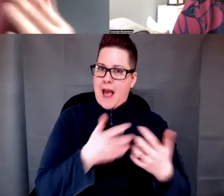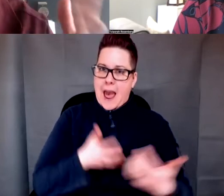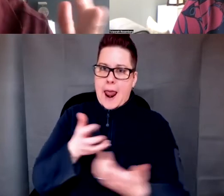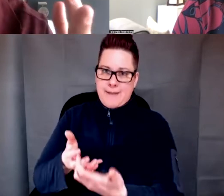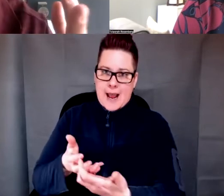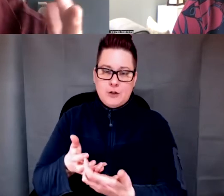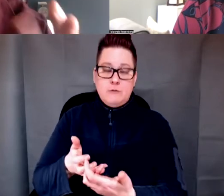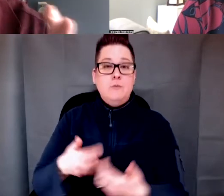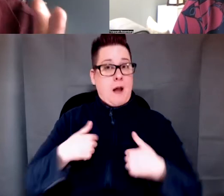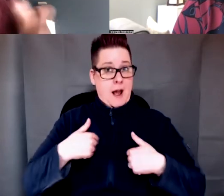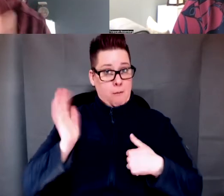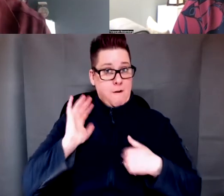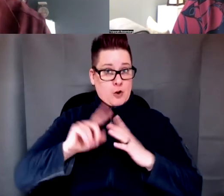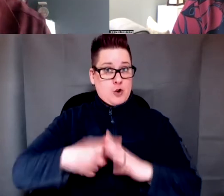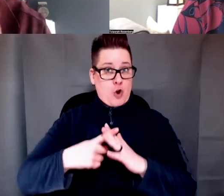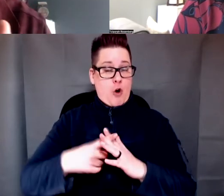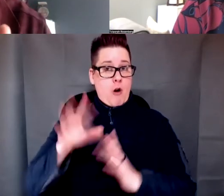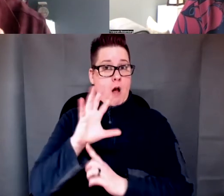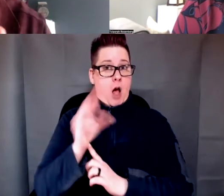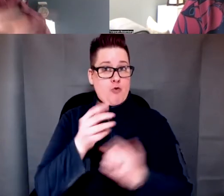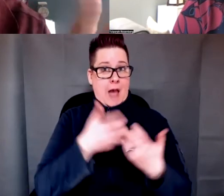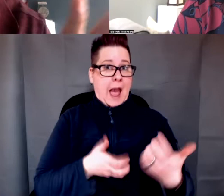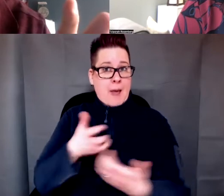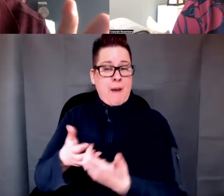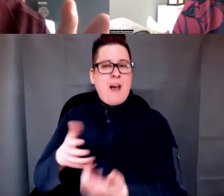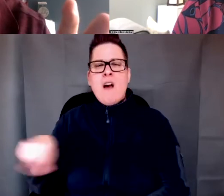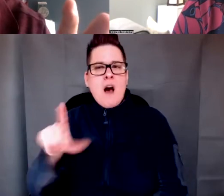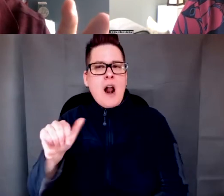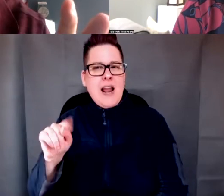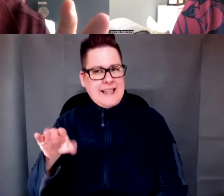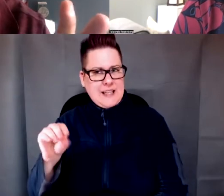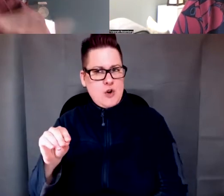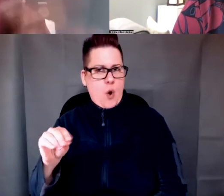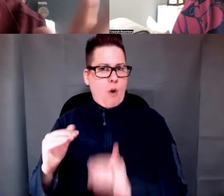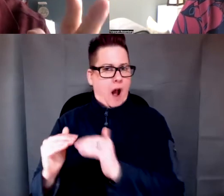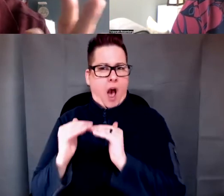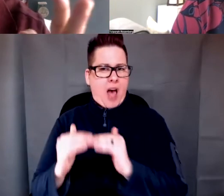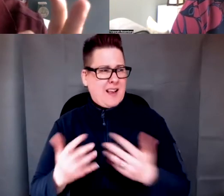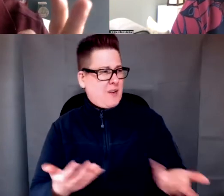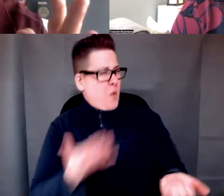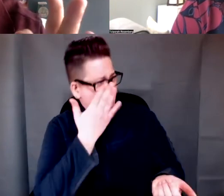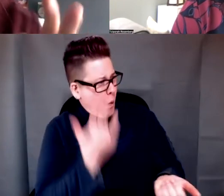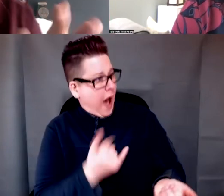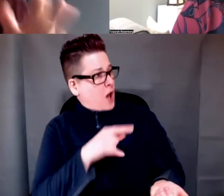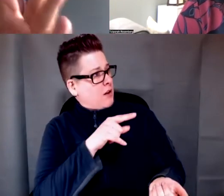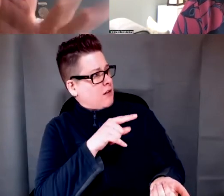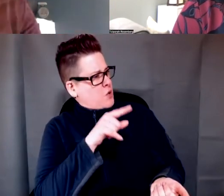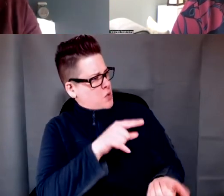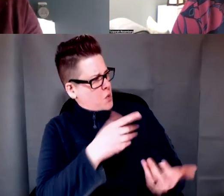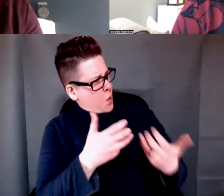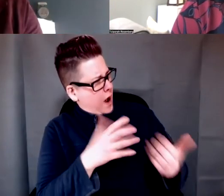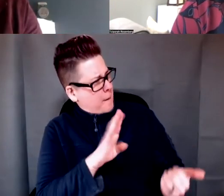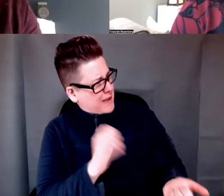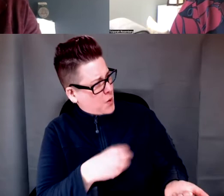When I started cultural adaptation, my Latino colleagues were like, why are you doing cultural adaptation? You want to be white? So I had to